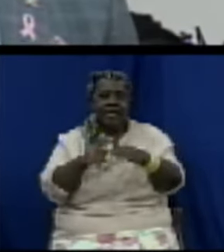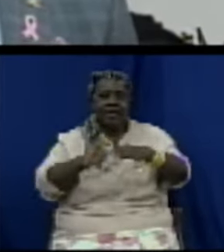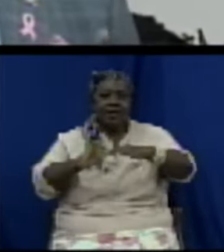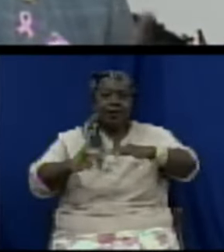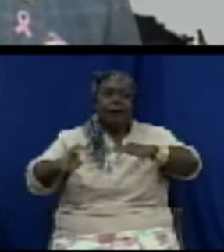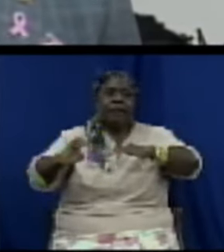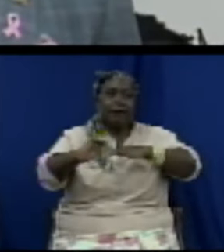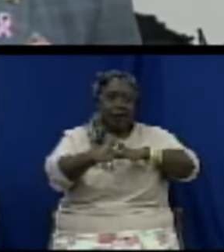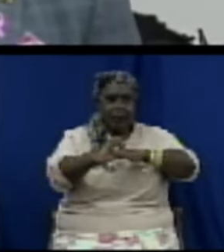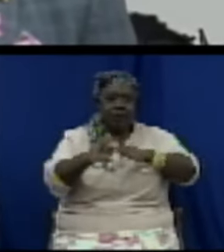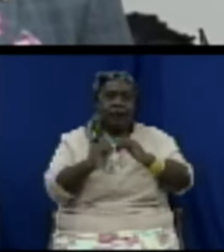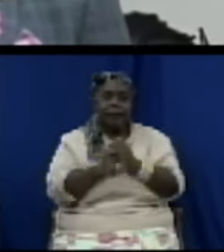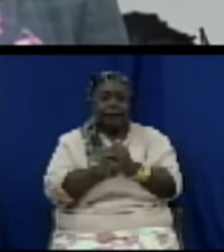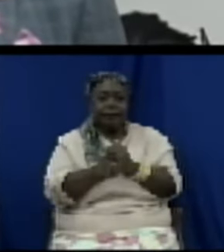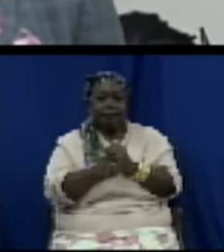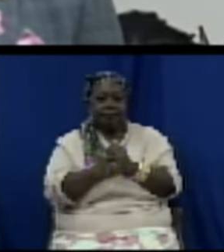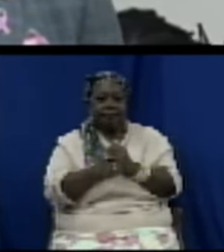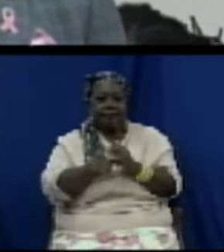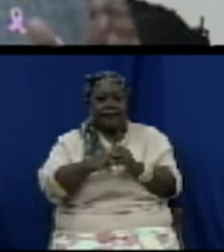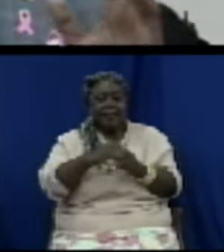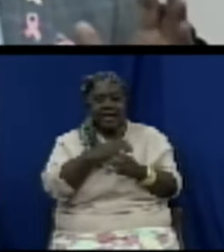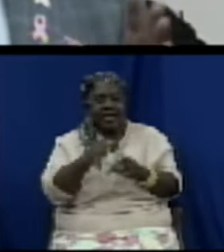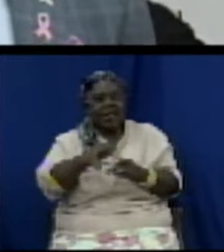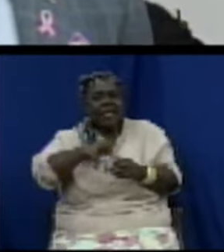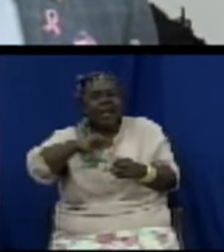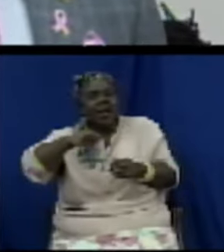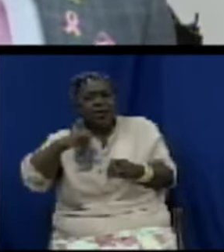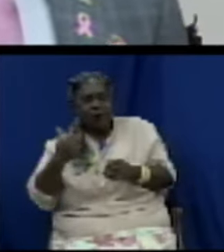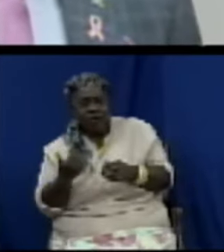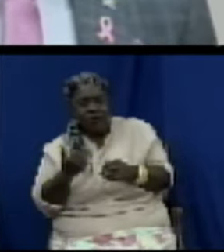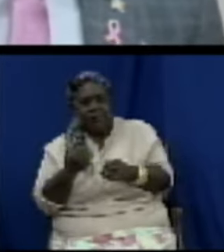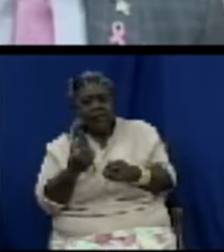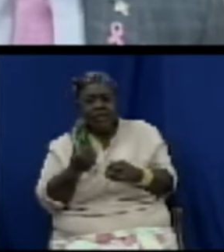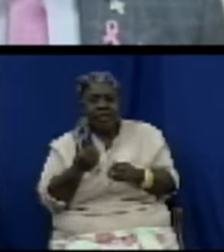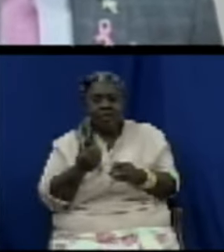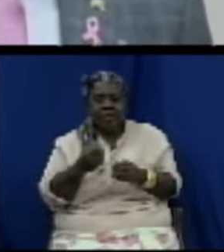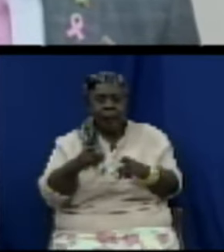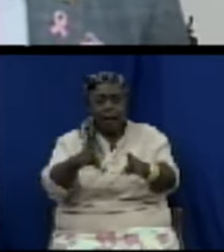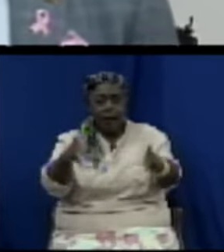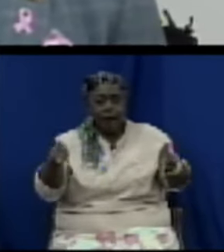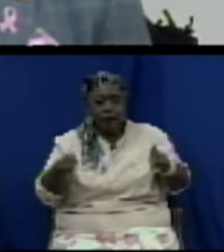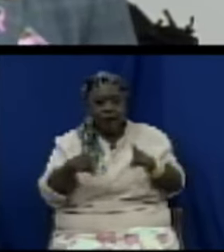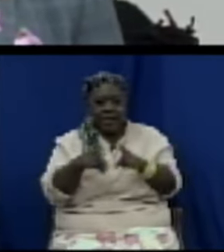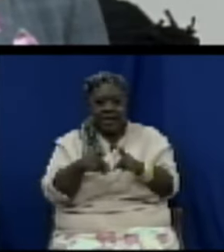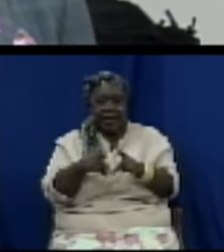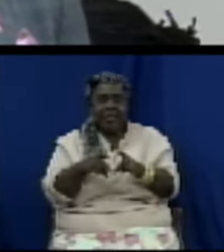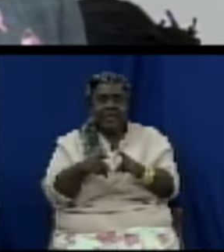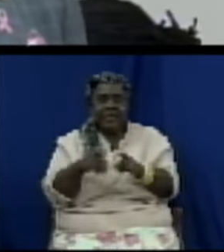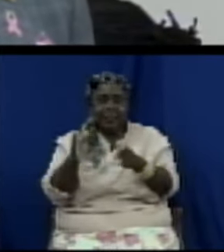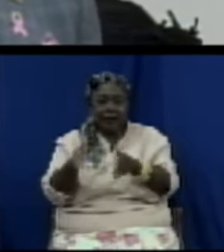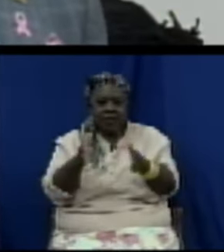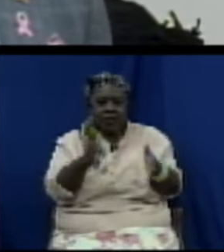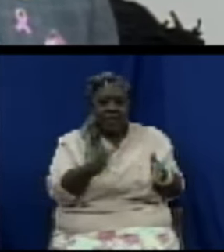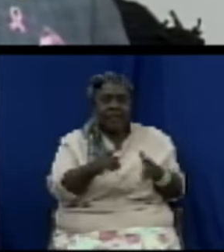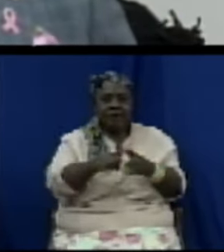and proven. One of the other places it was implemented is in Colombia where a bad area was converted into a tourist attraction when they